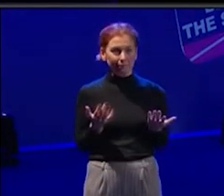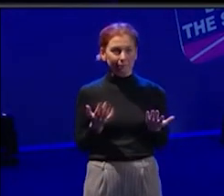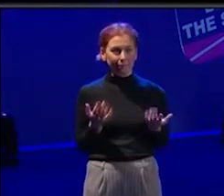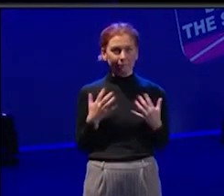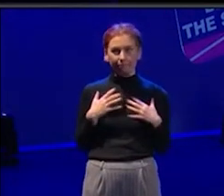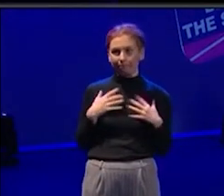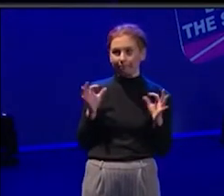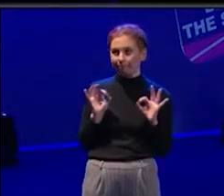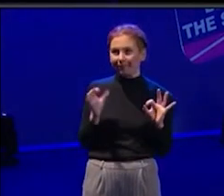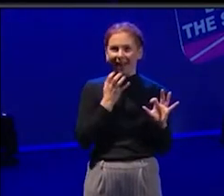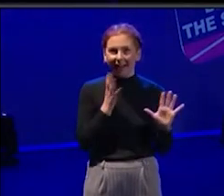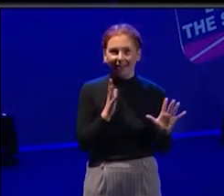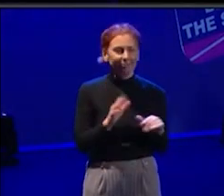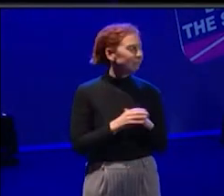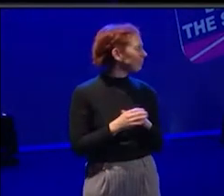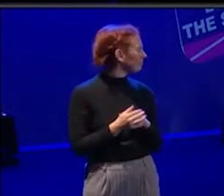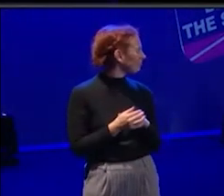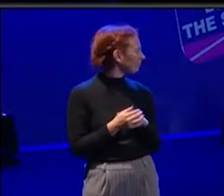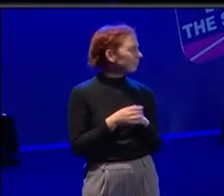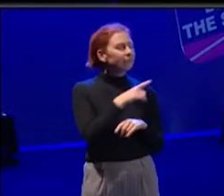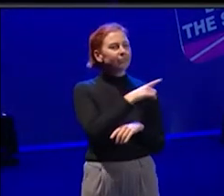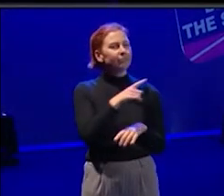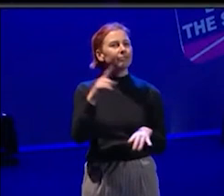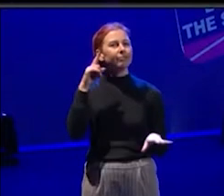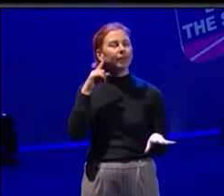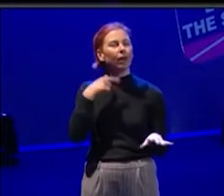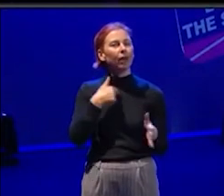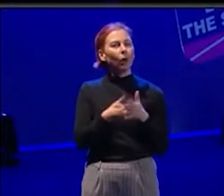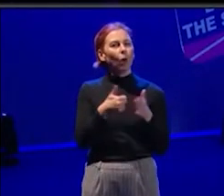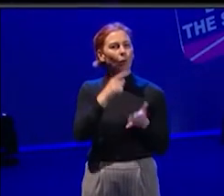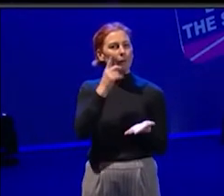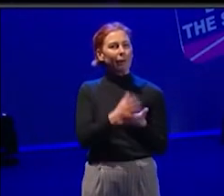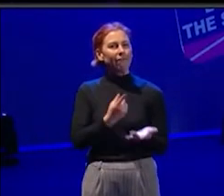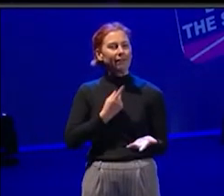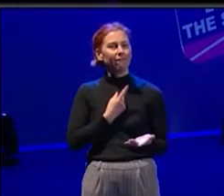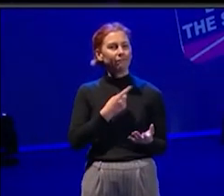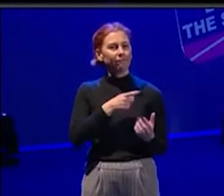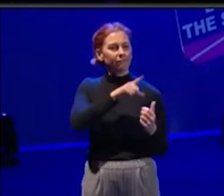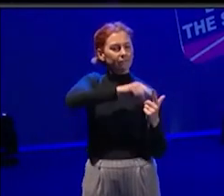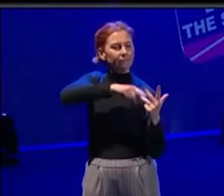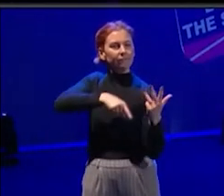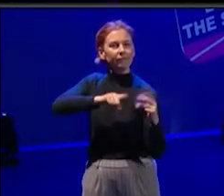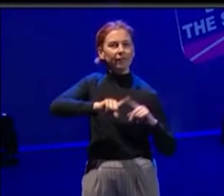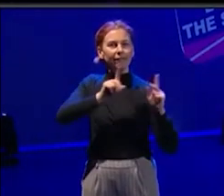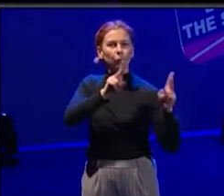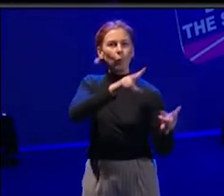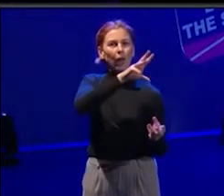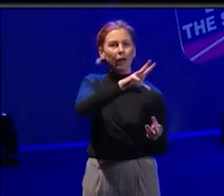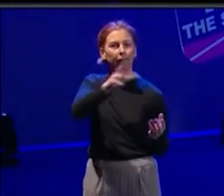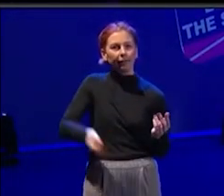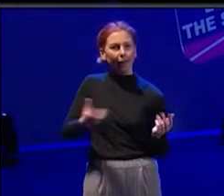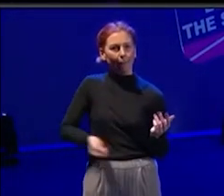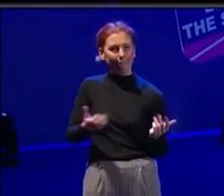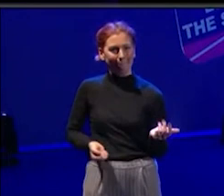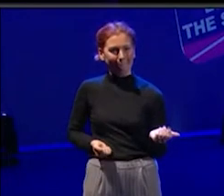I would say that, like, I've always believed in multiple streams of income, to be honest with you, I feel like at no point should you be just ever relying on one